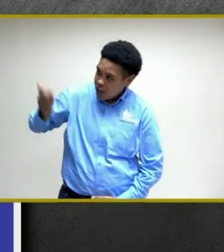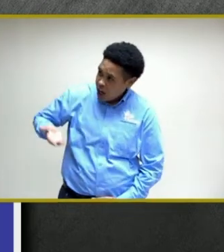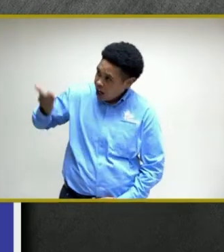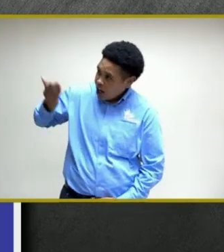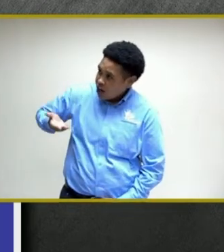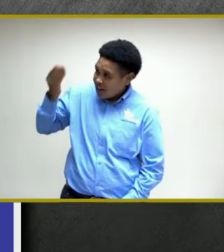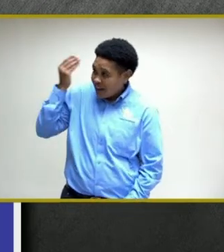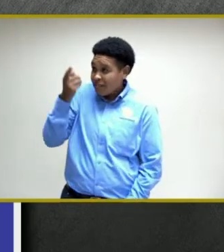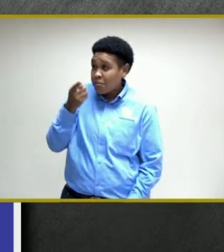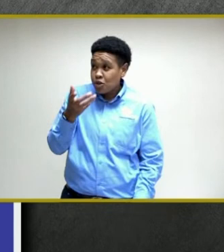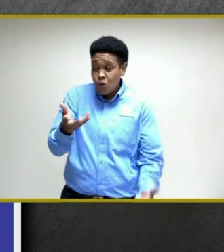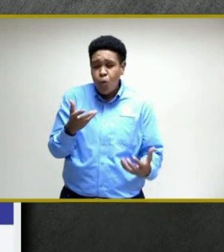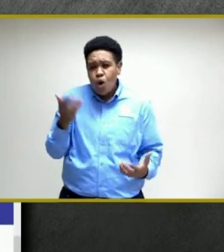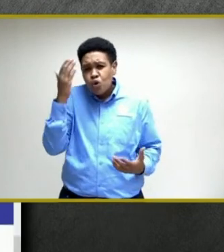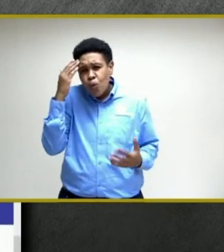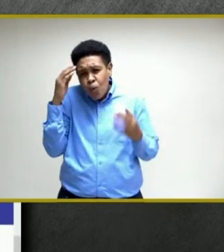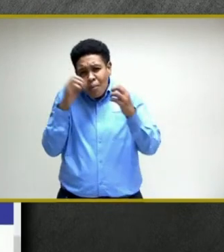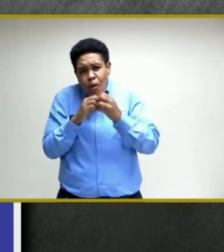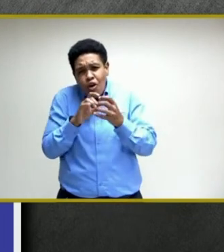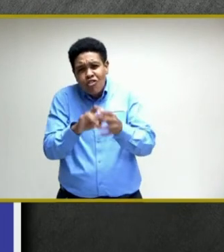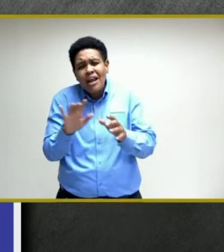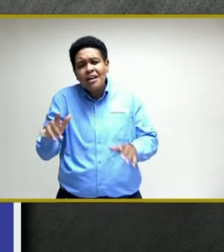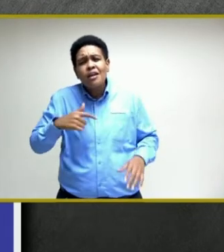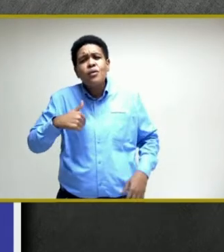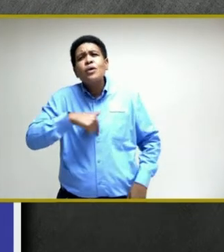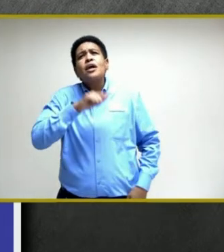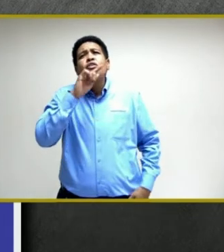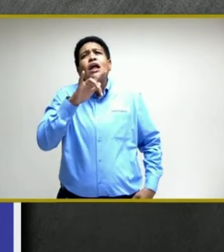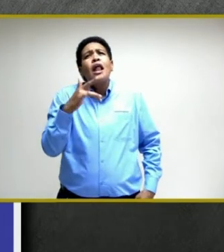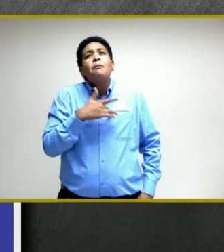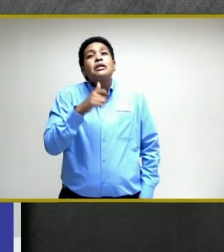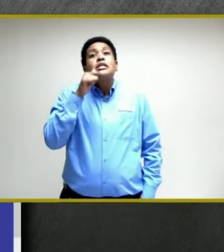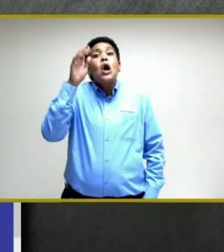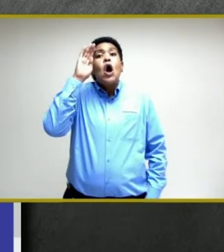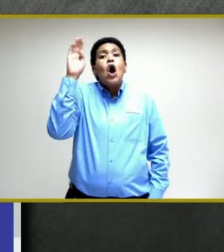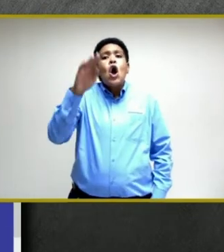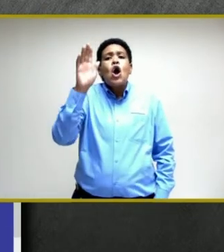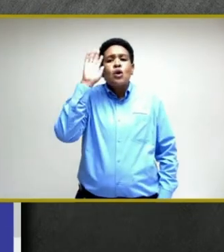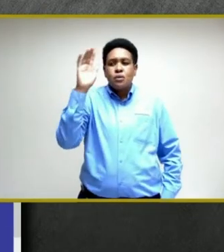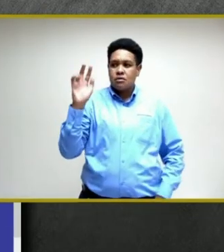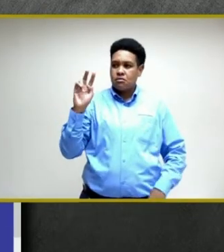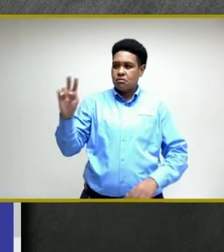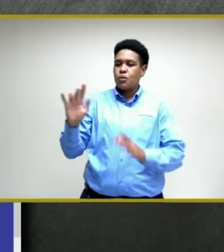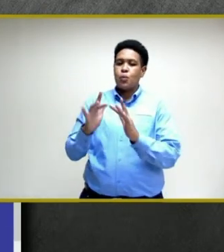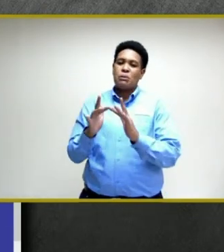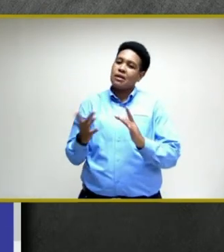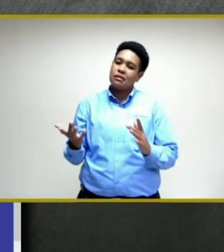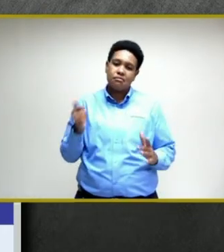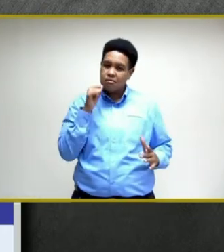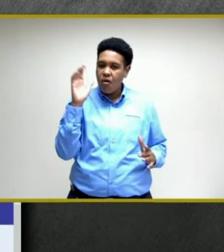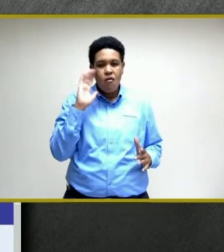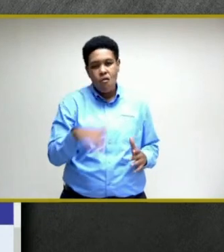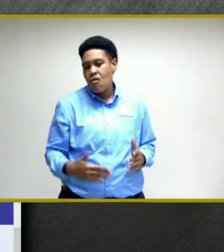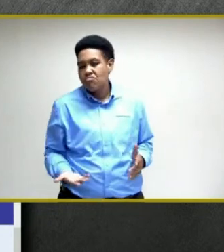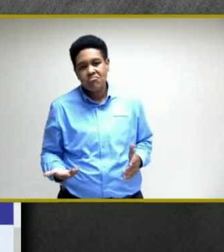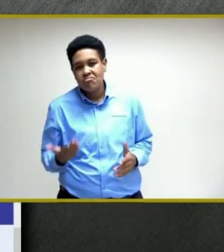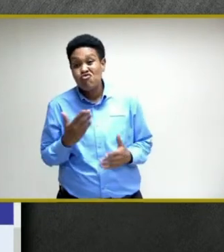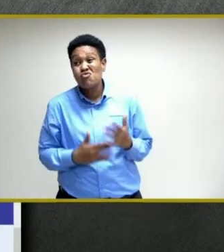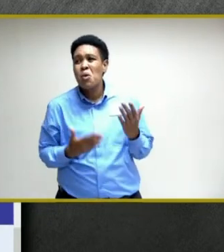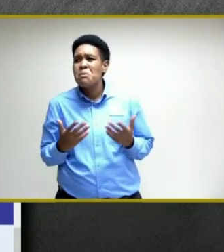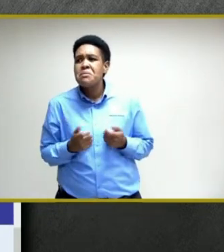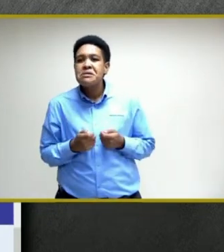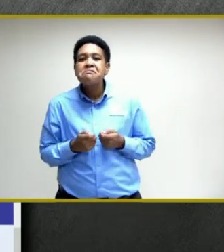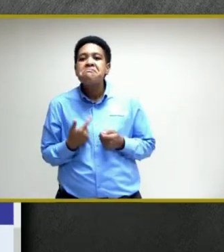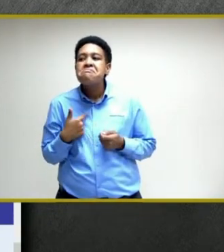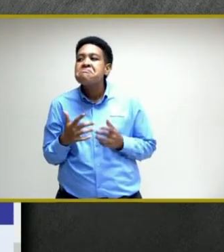that you may want to know about. We appreciate that not everyone will visit a website, and indeed some may be intimidated